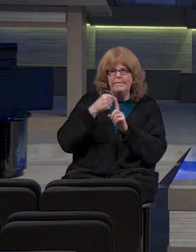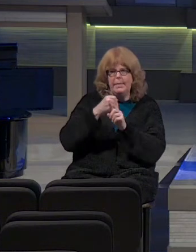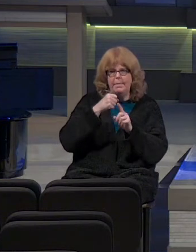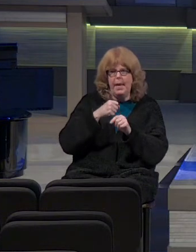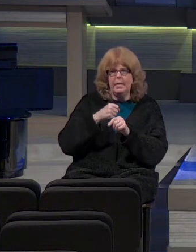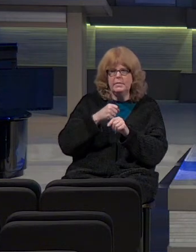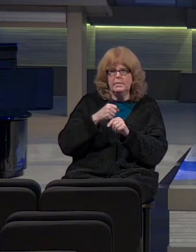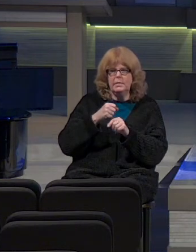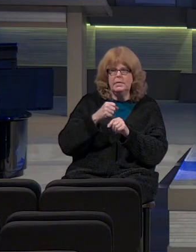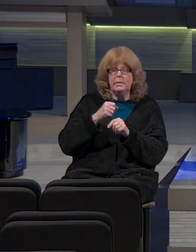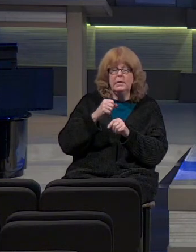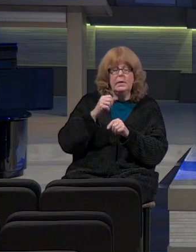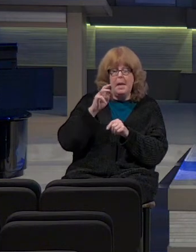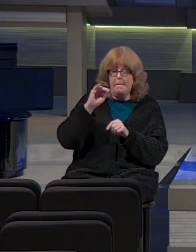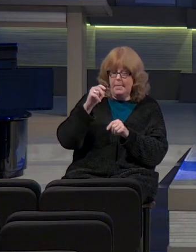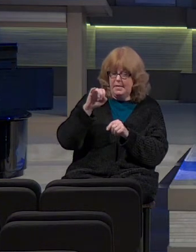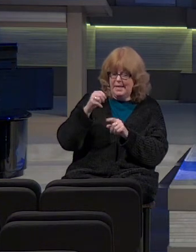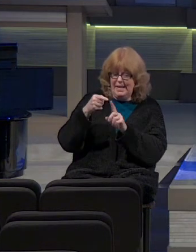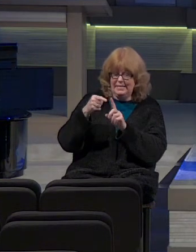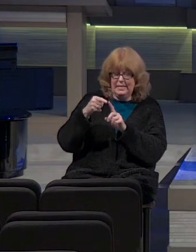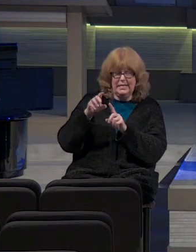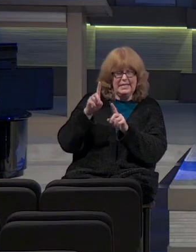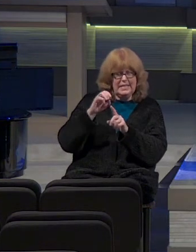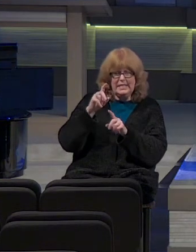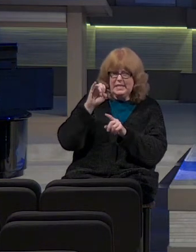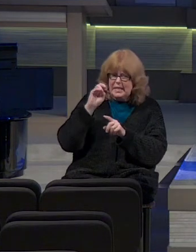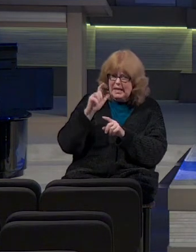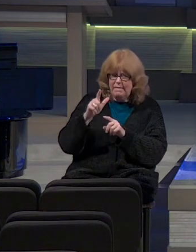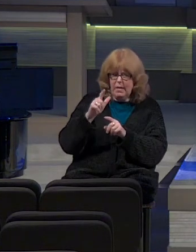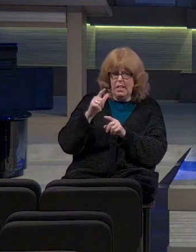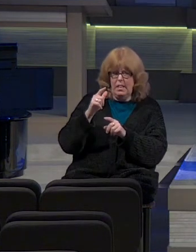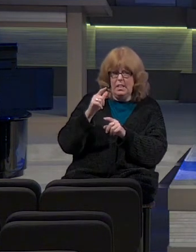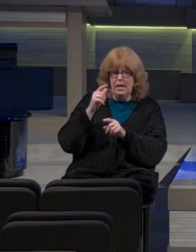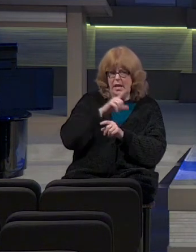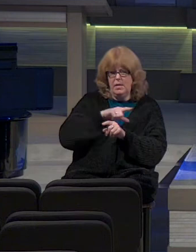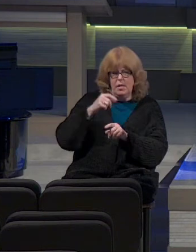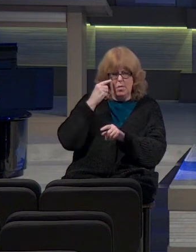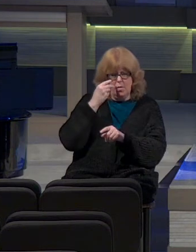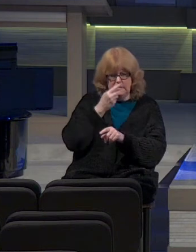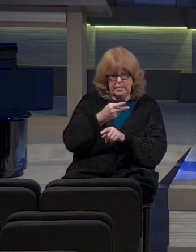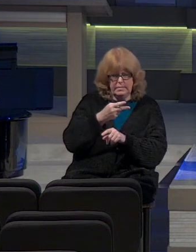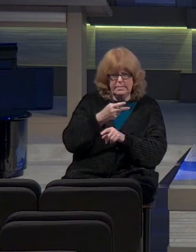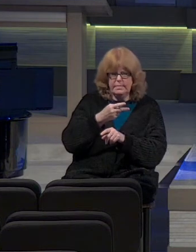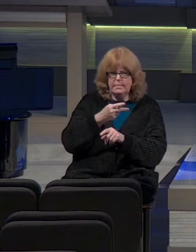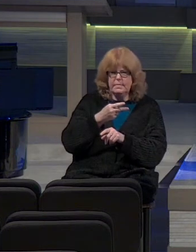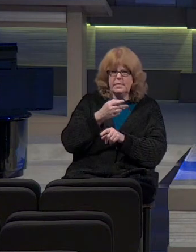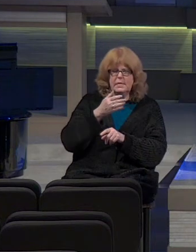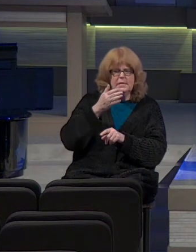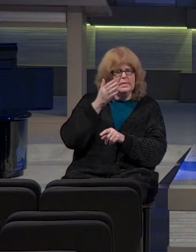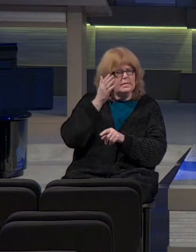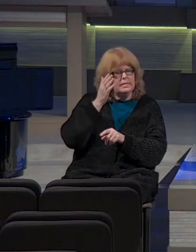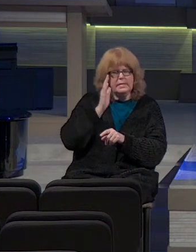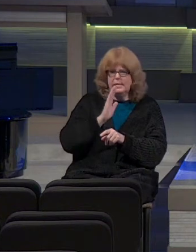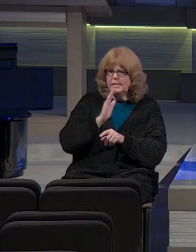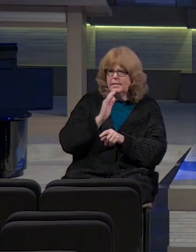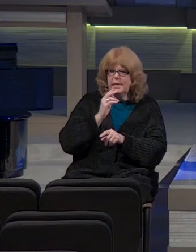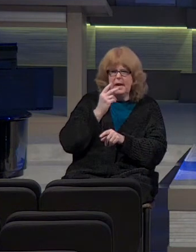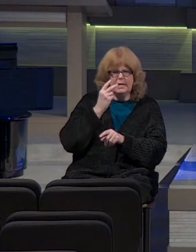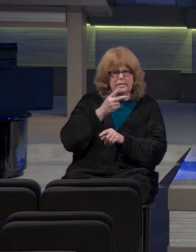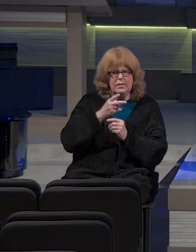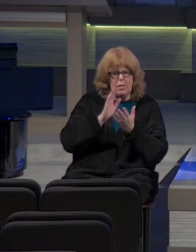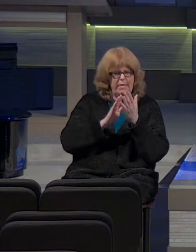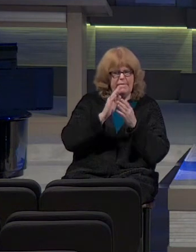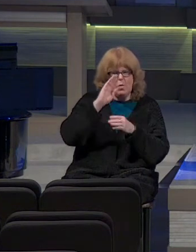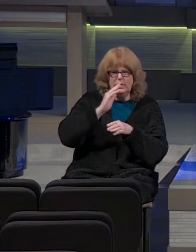He did evil in the sight of the Lord according to the abominations of the nations whom the Lord dispossessed before the sons of Israel.